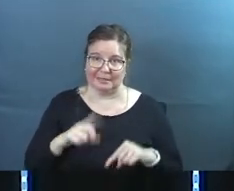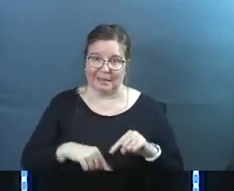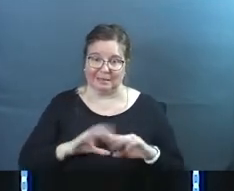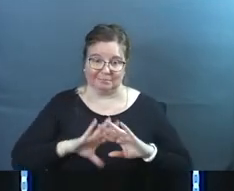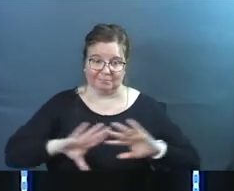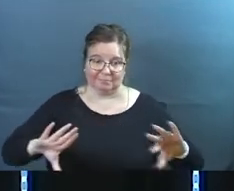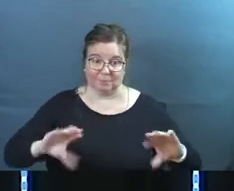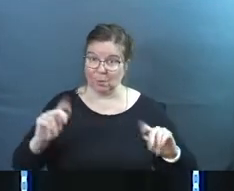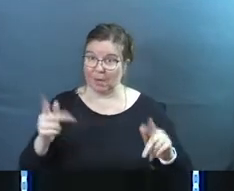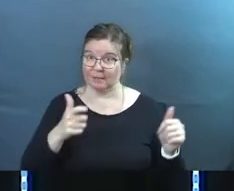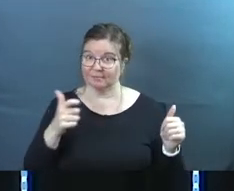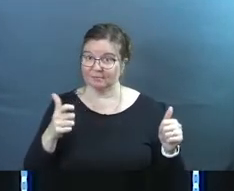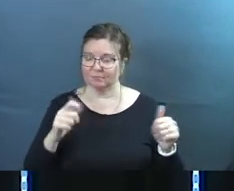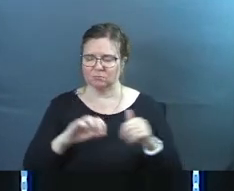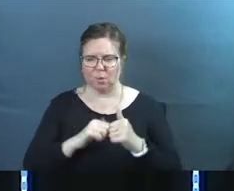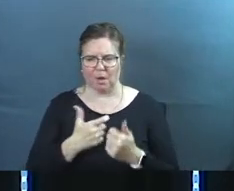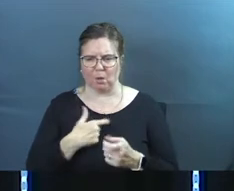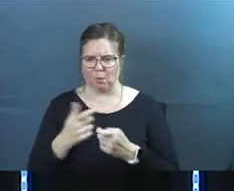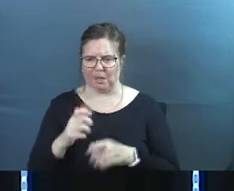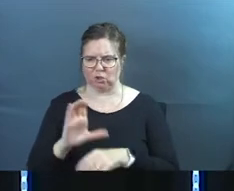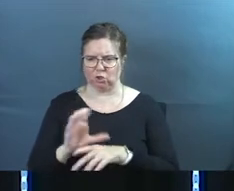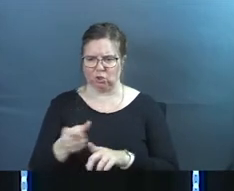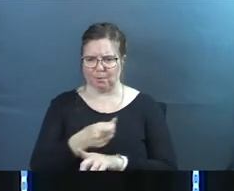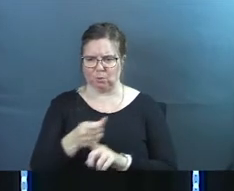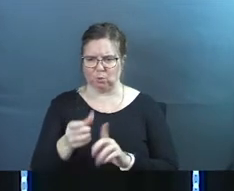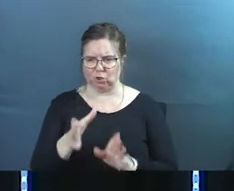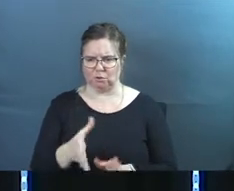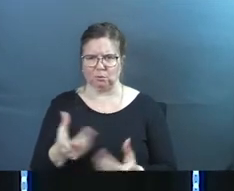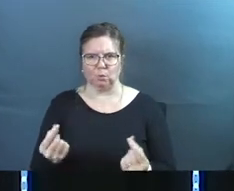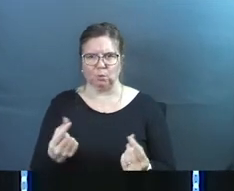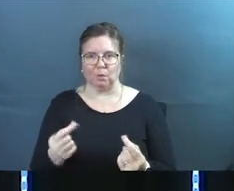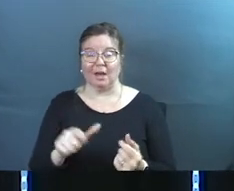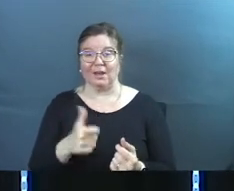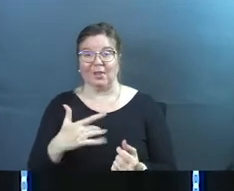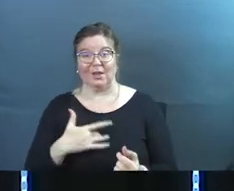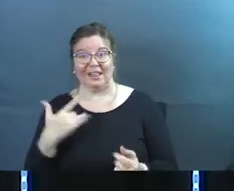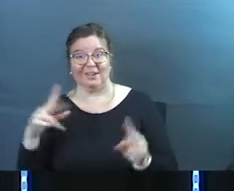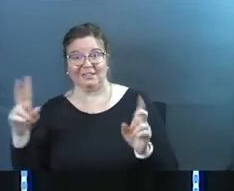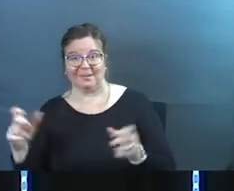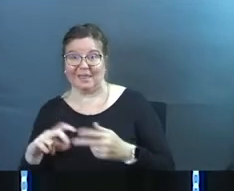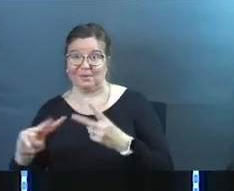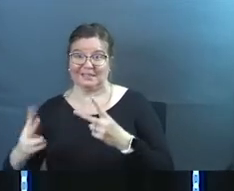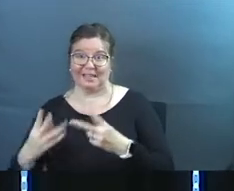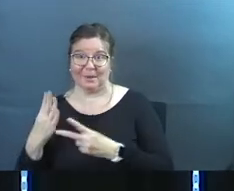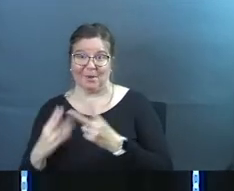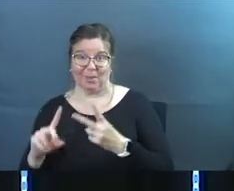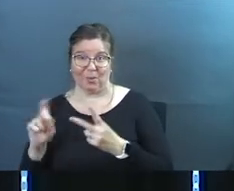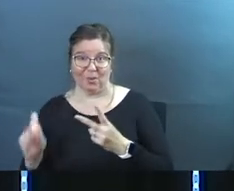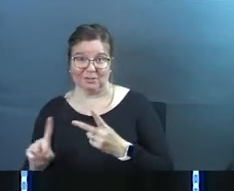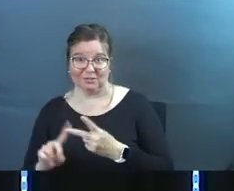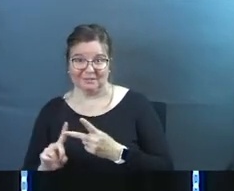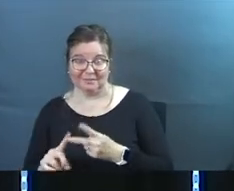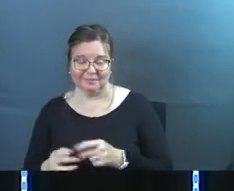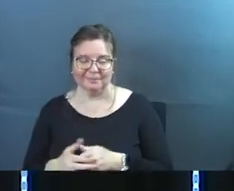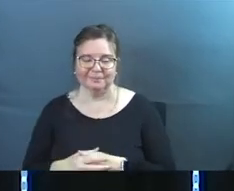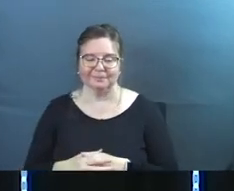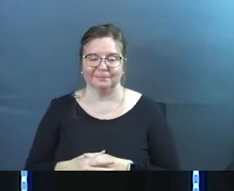okay so how do we handle church abusers another light-hearted topic that was the second part of this question